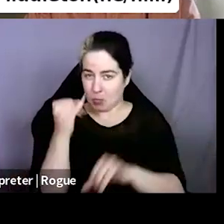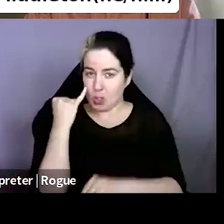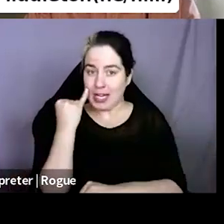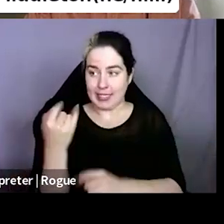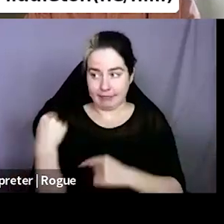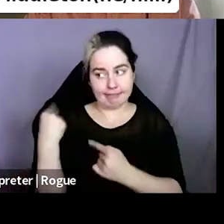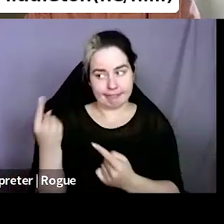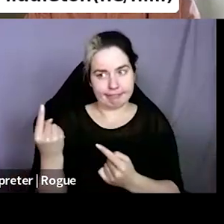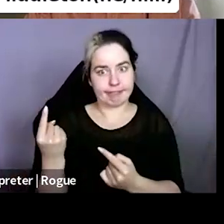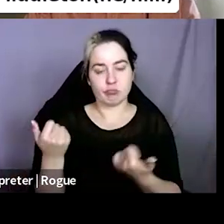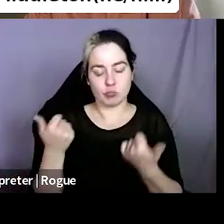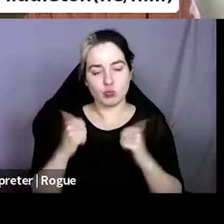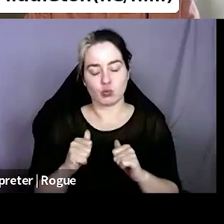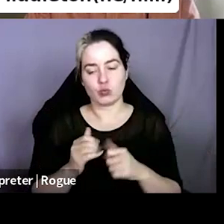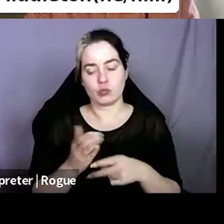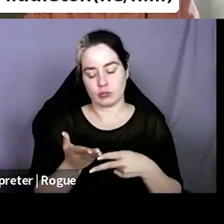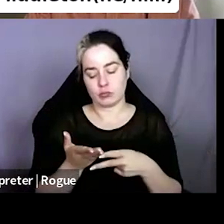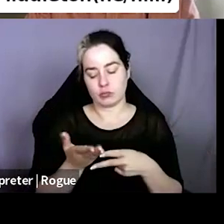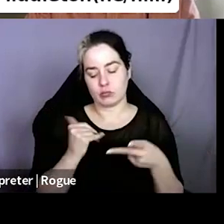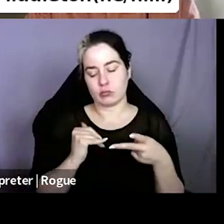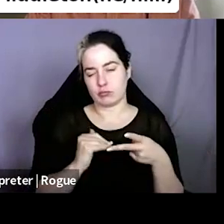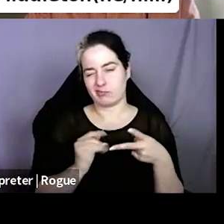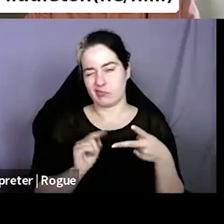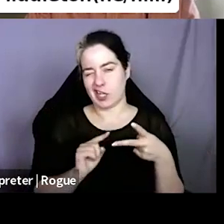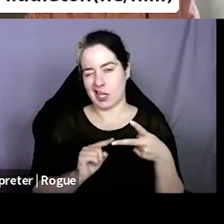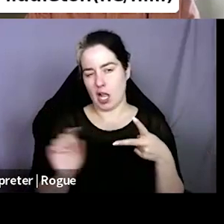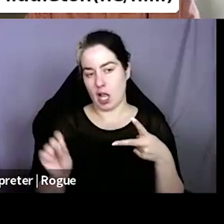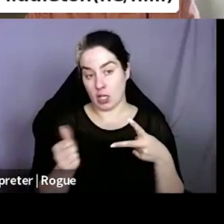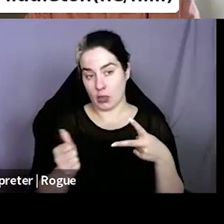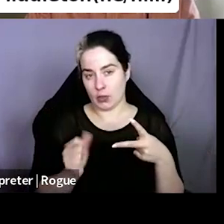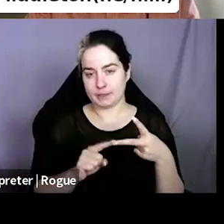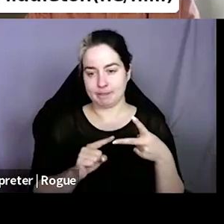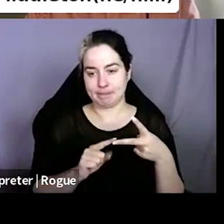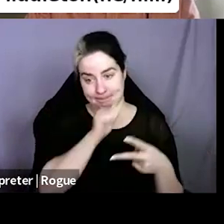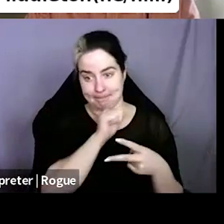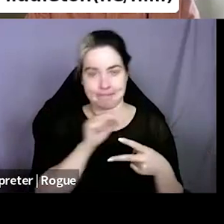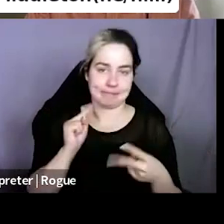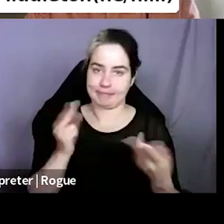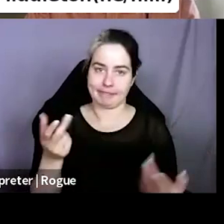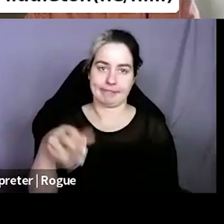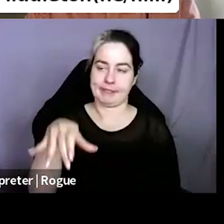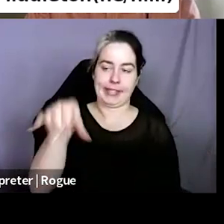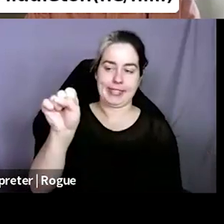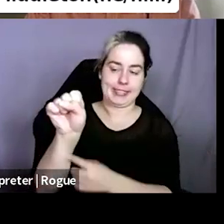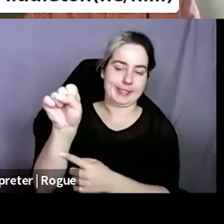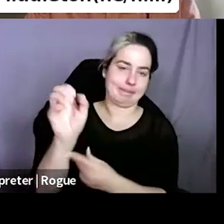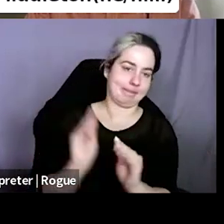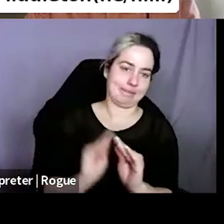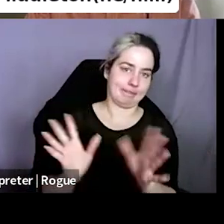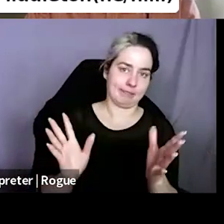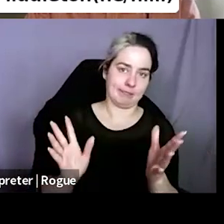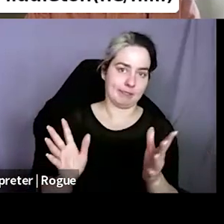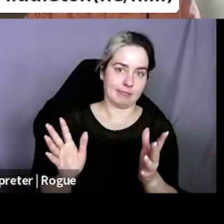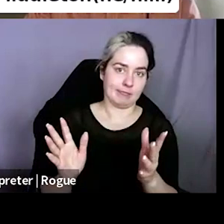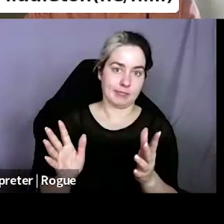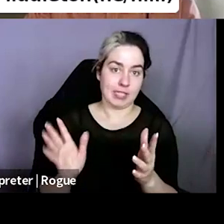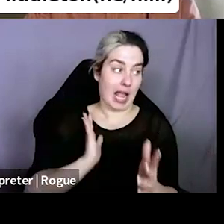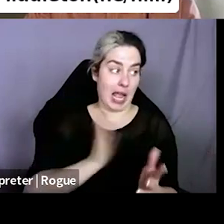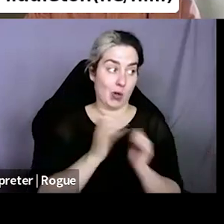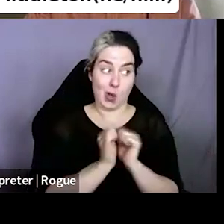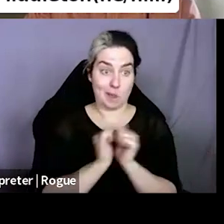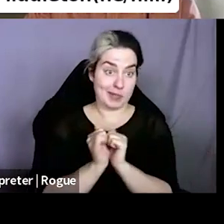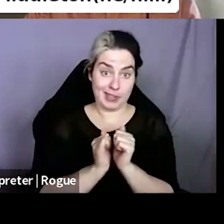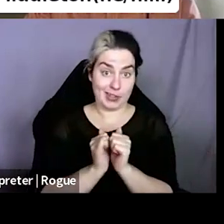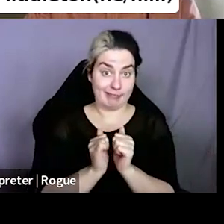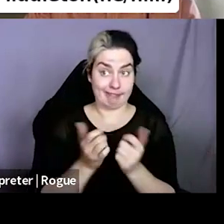the, uh, the other thing I was going to tack onto, I think obviously, yes, Amazon is a huge portion of, I think everyone's competition. Uh,